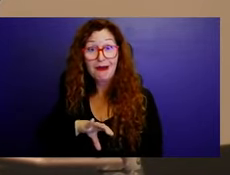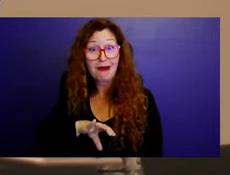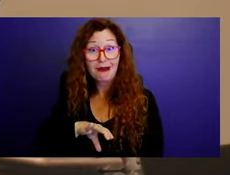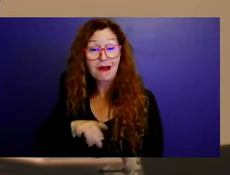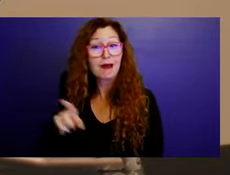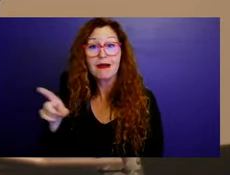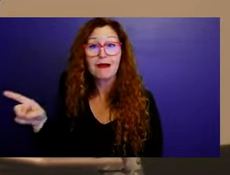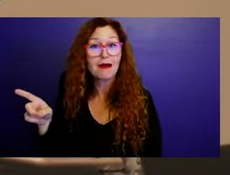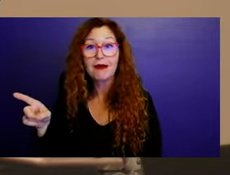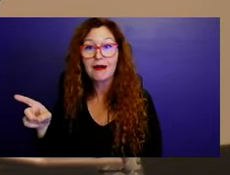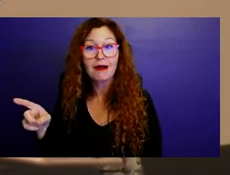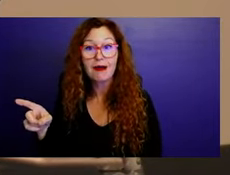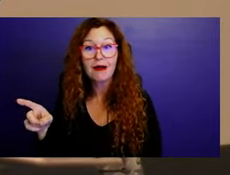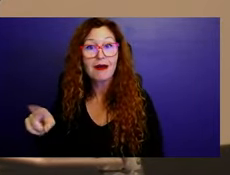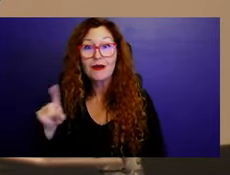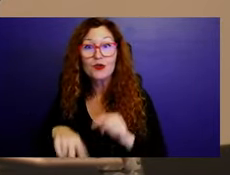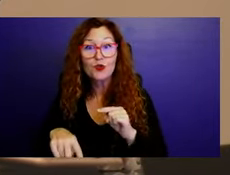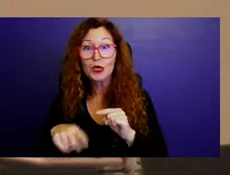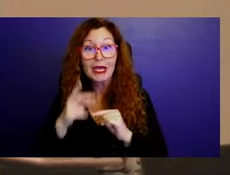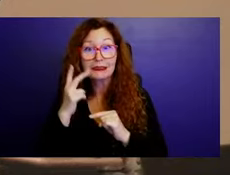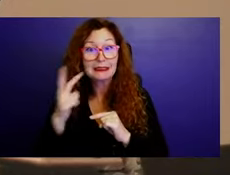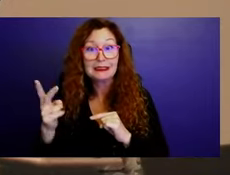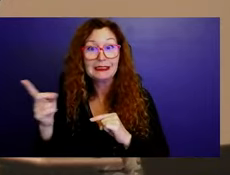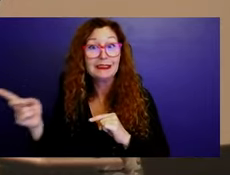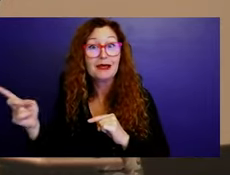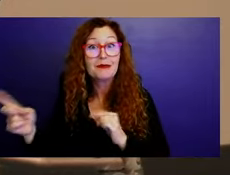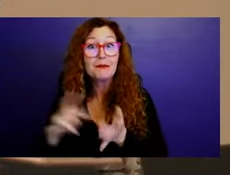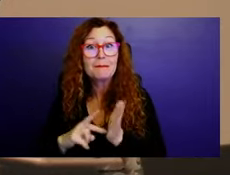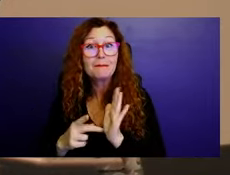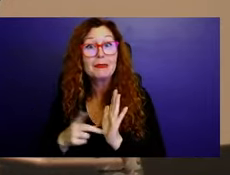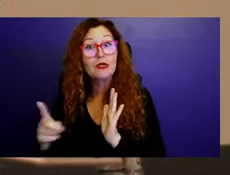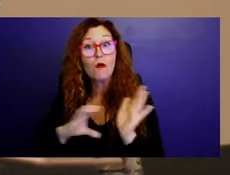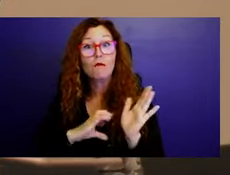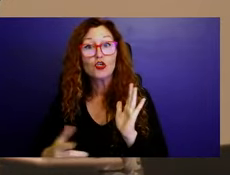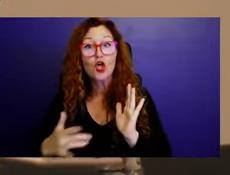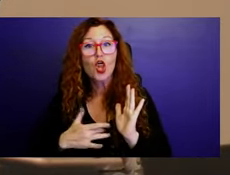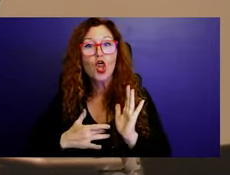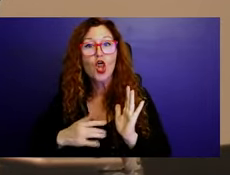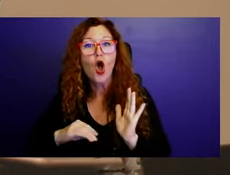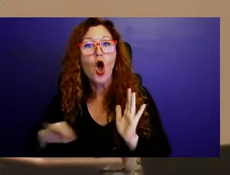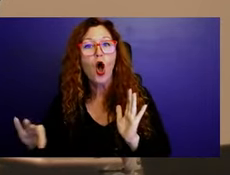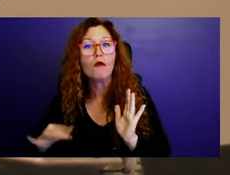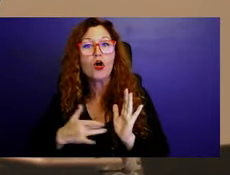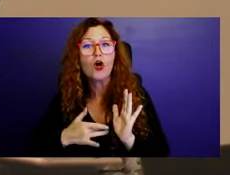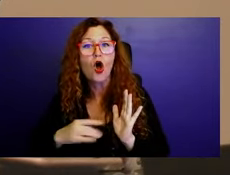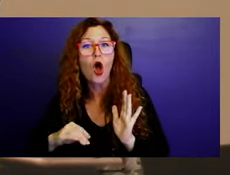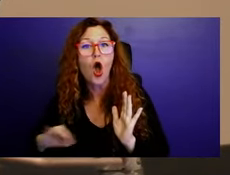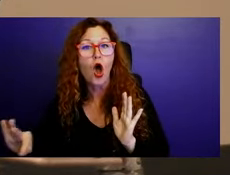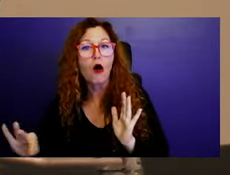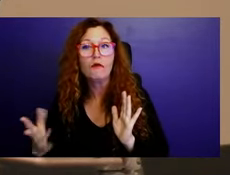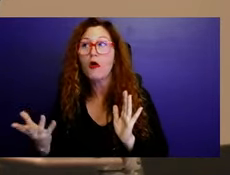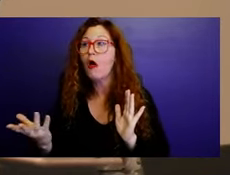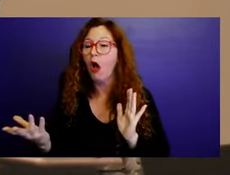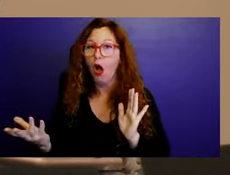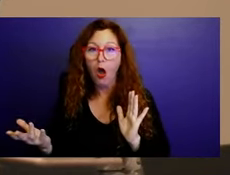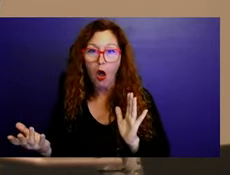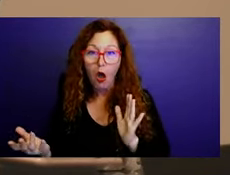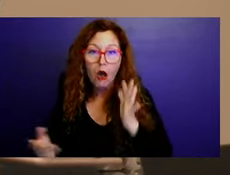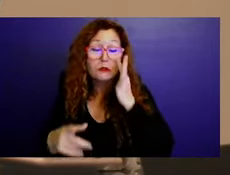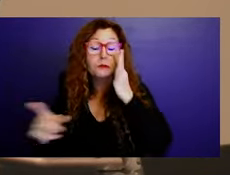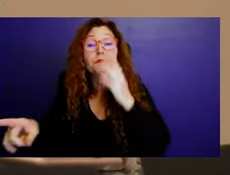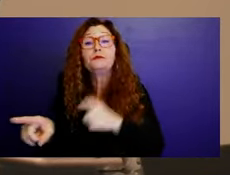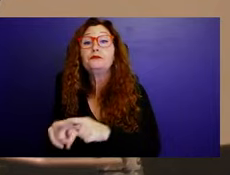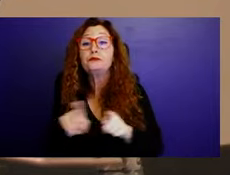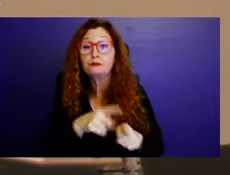proclamation at all. And also the people that community standards, I'm not community standards,